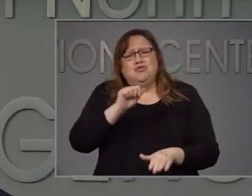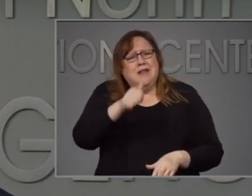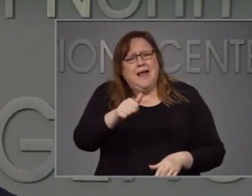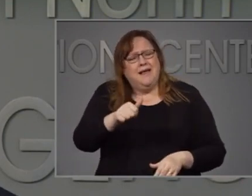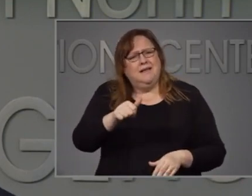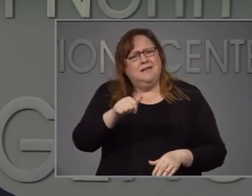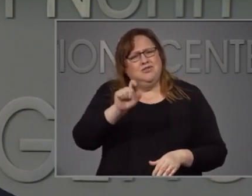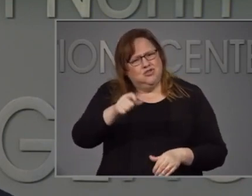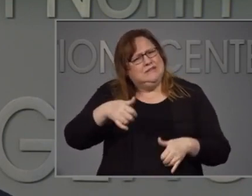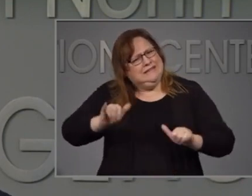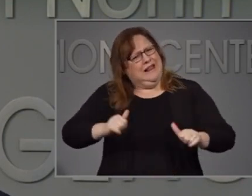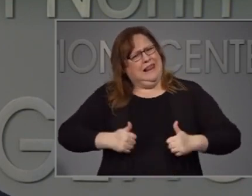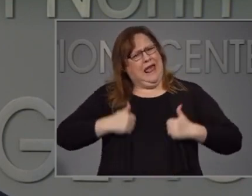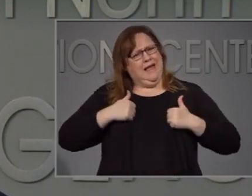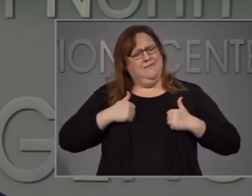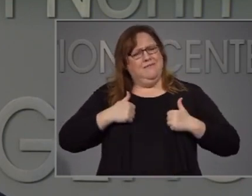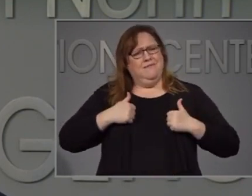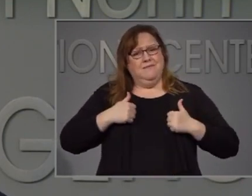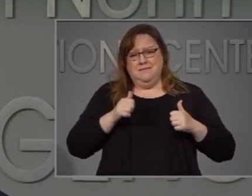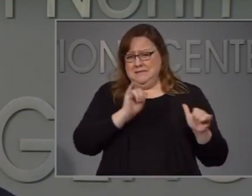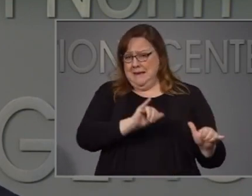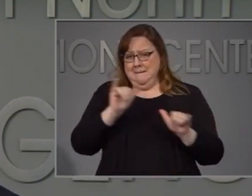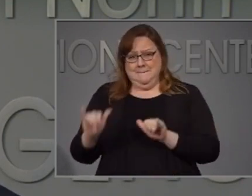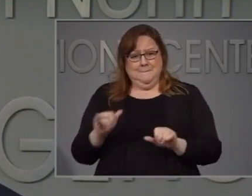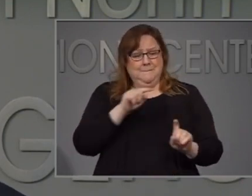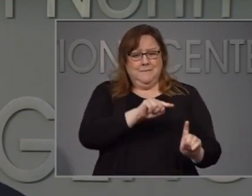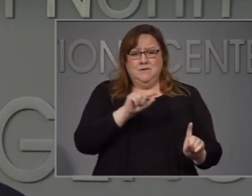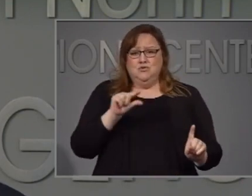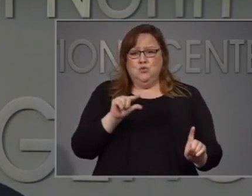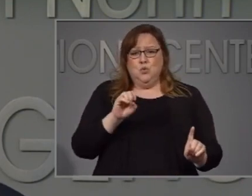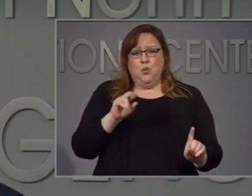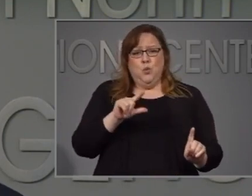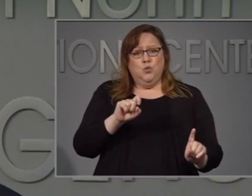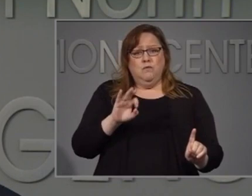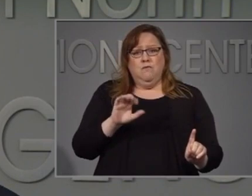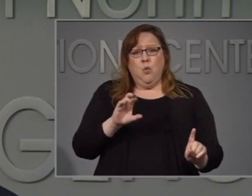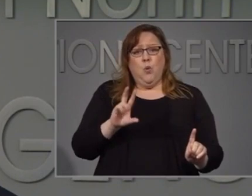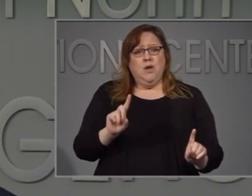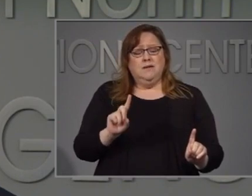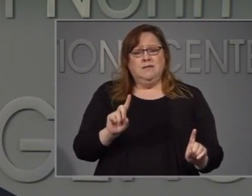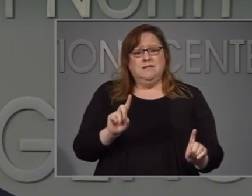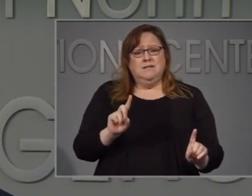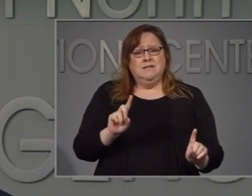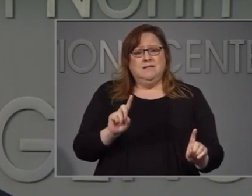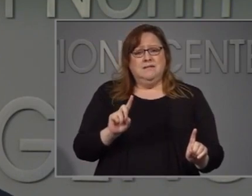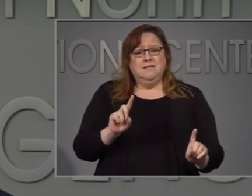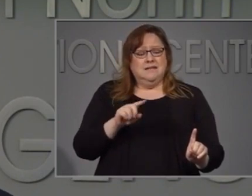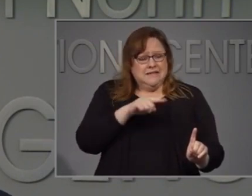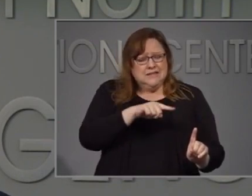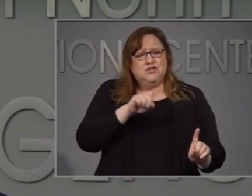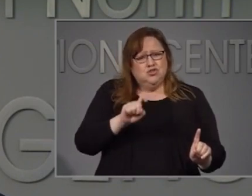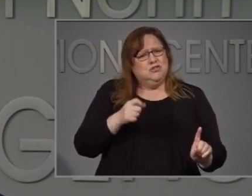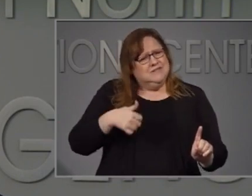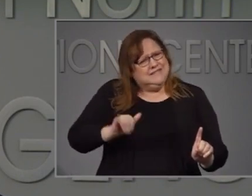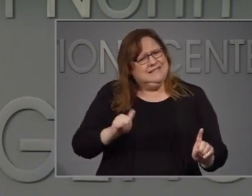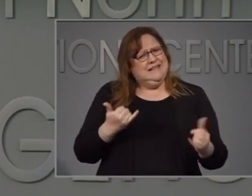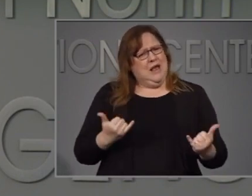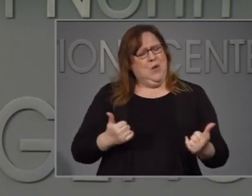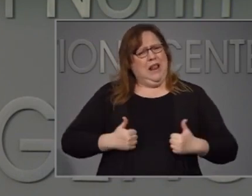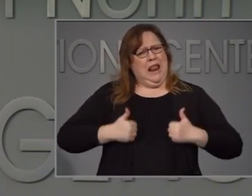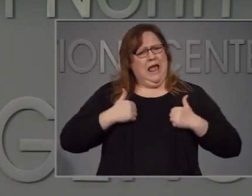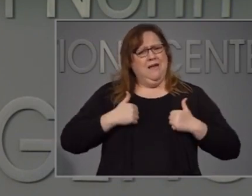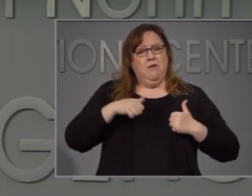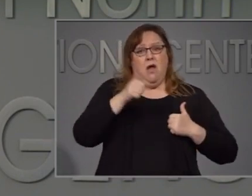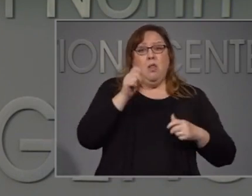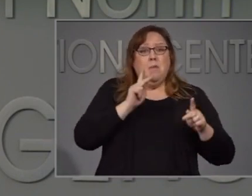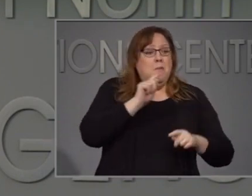George Floyd should be alive, along with many others. All of us should have done more to protect them.